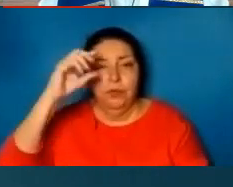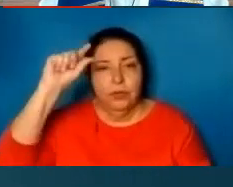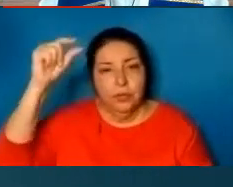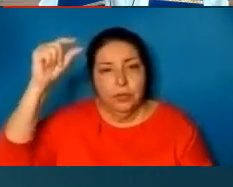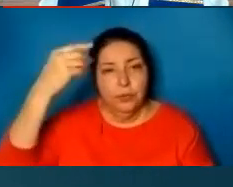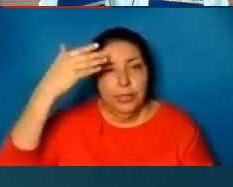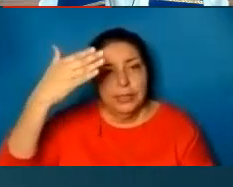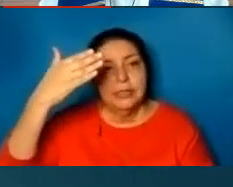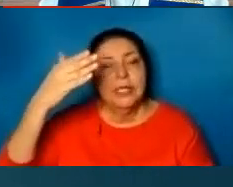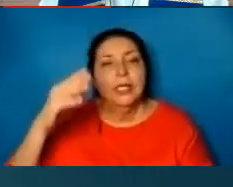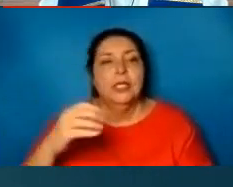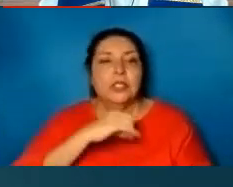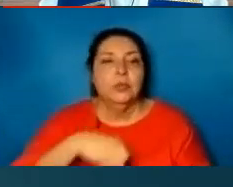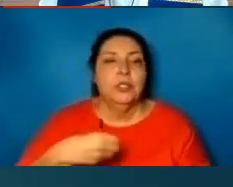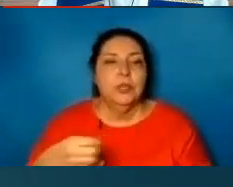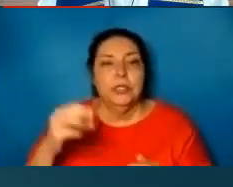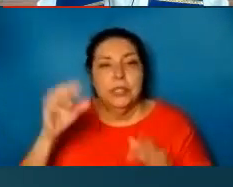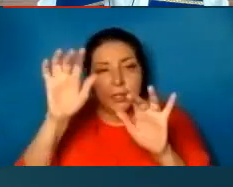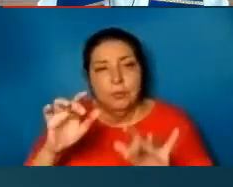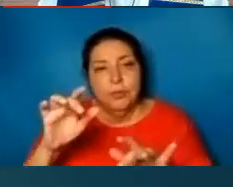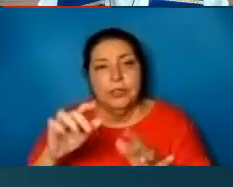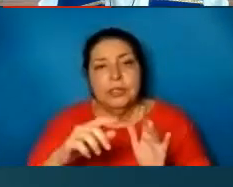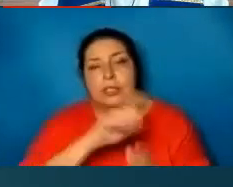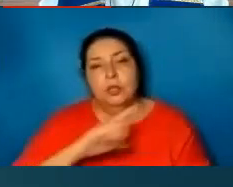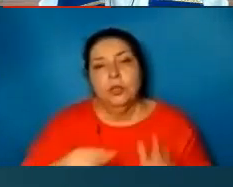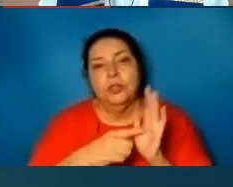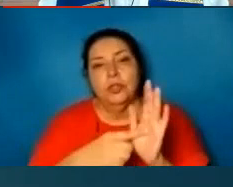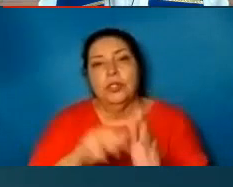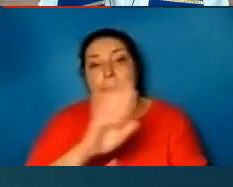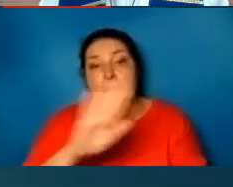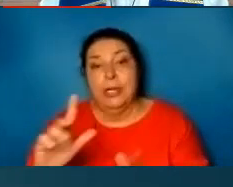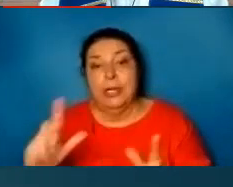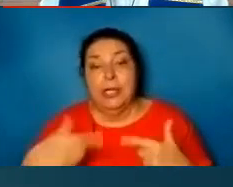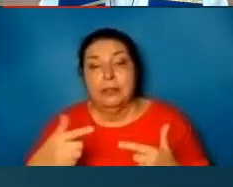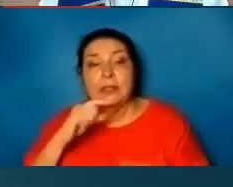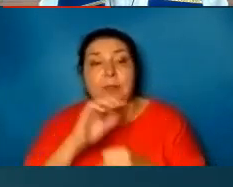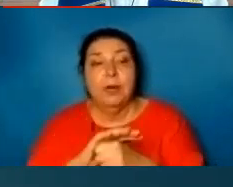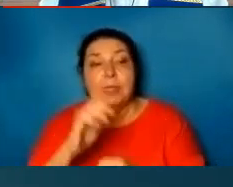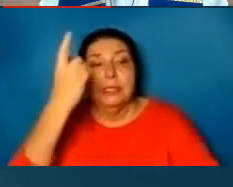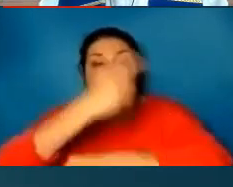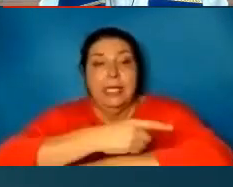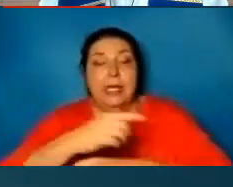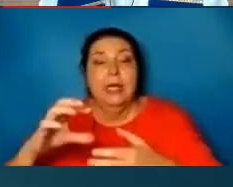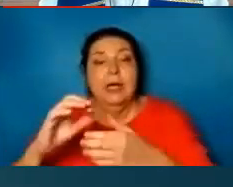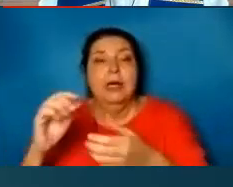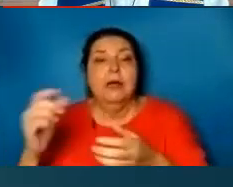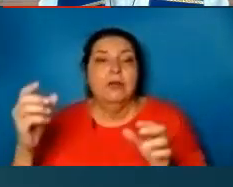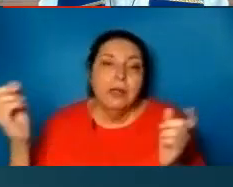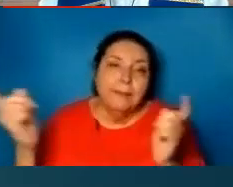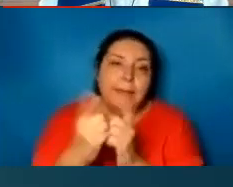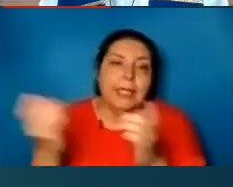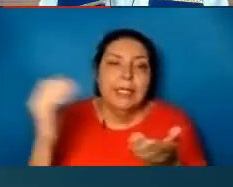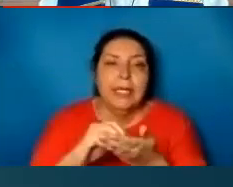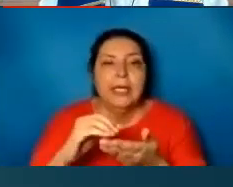rejoice in the mercies that the Lord showed them in their lives. And for the promised day of reunion when the dead in Christ shall be raised.